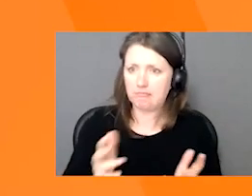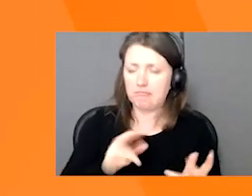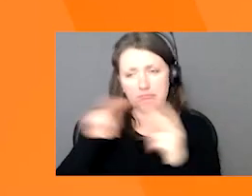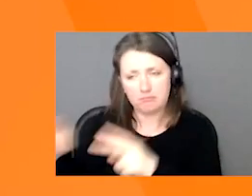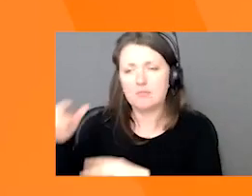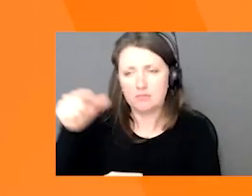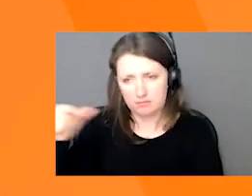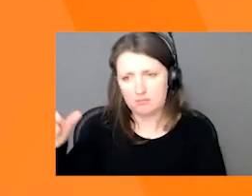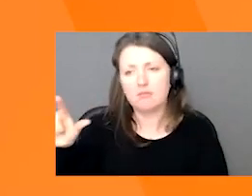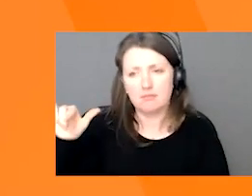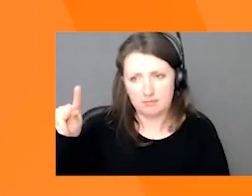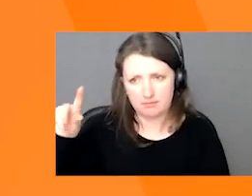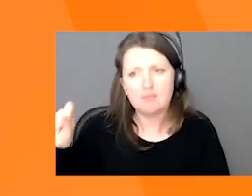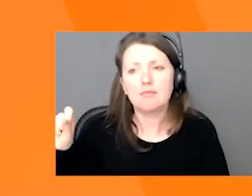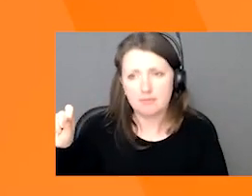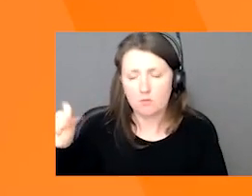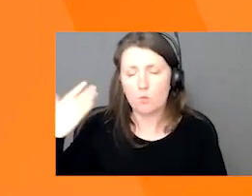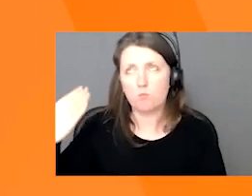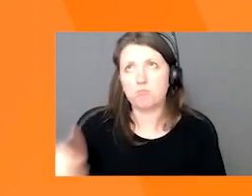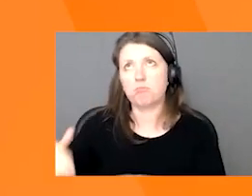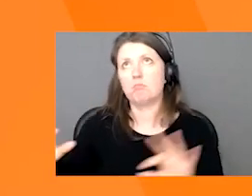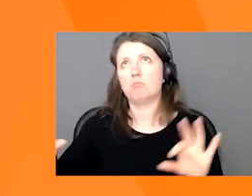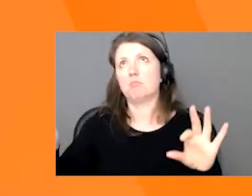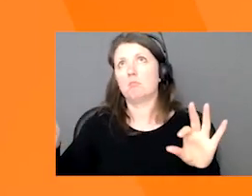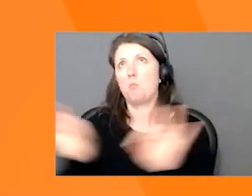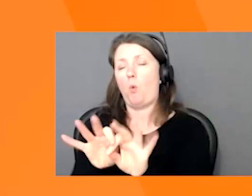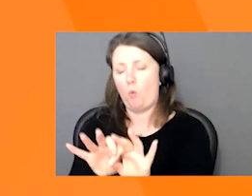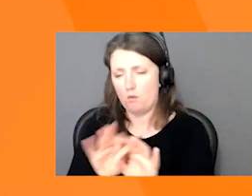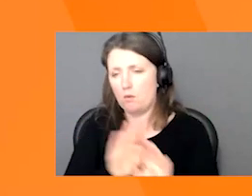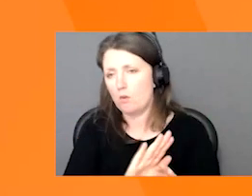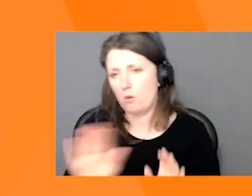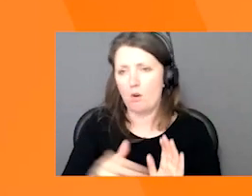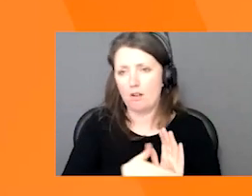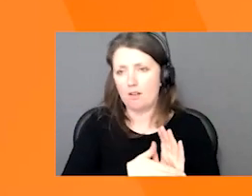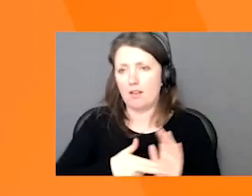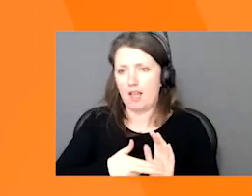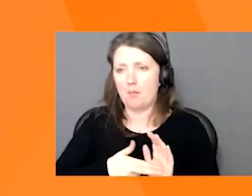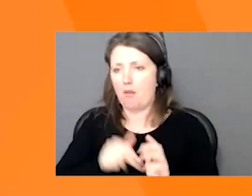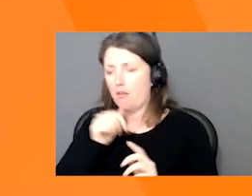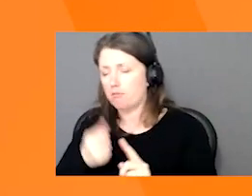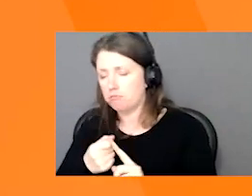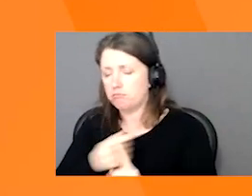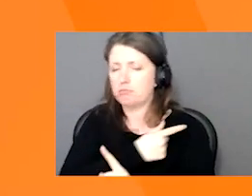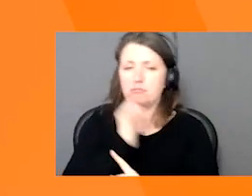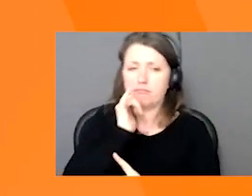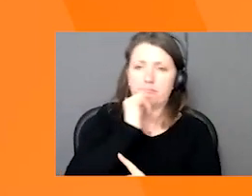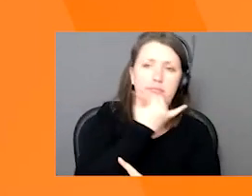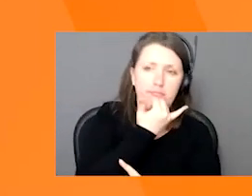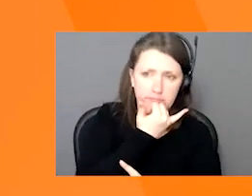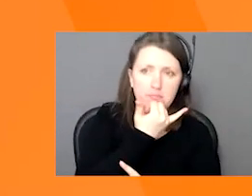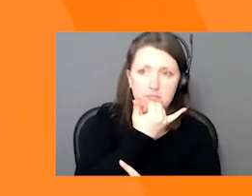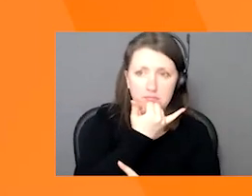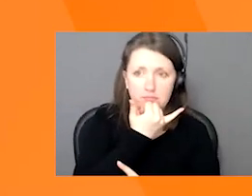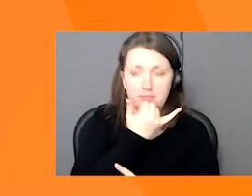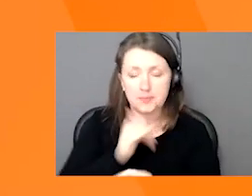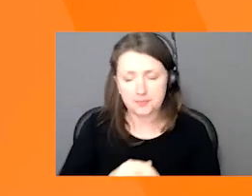links because these are so important. You don't want to have any, make any mistakes because again, this all comes